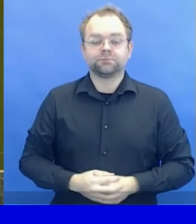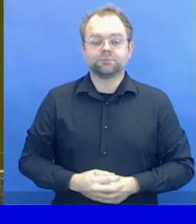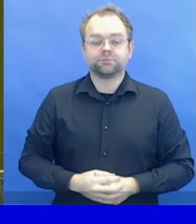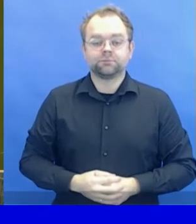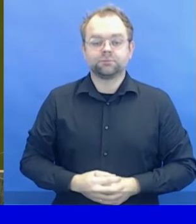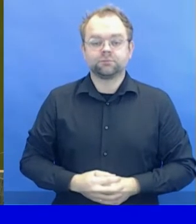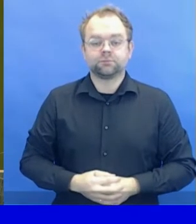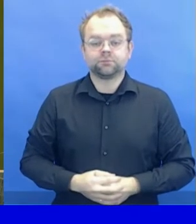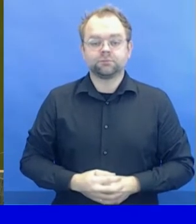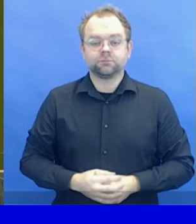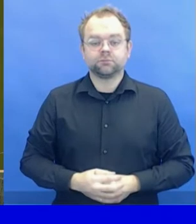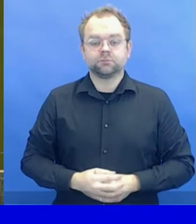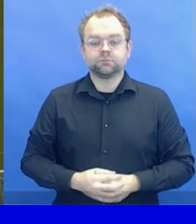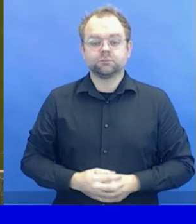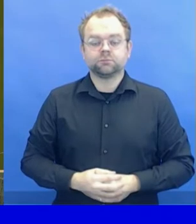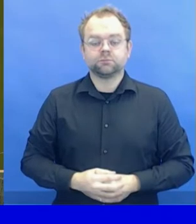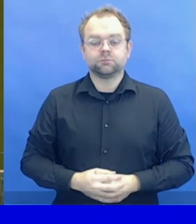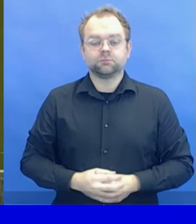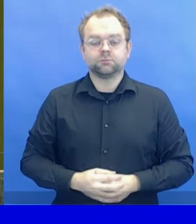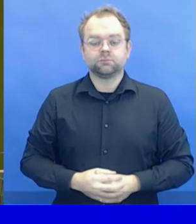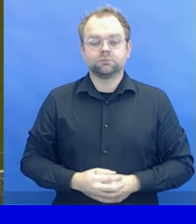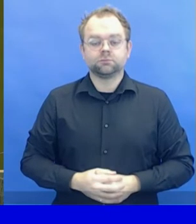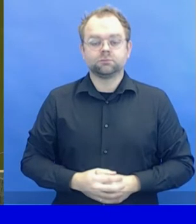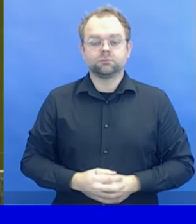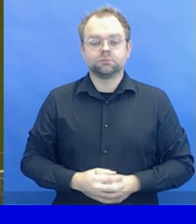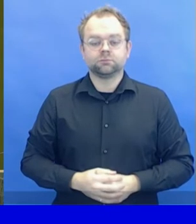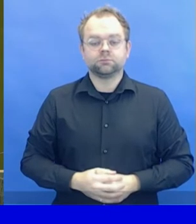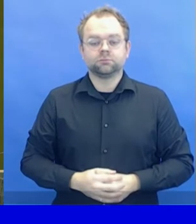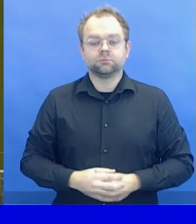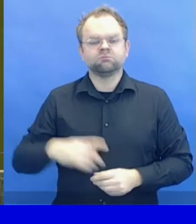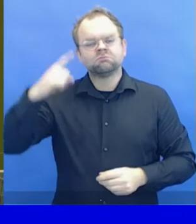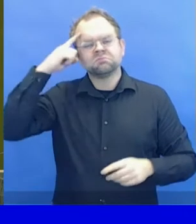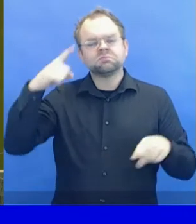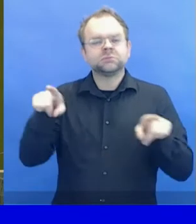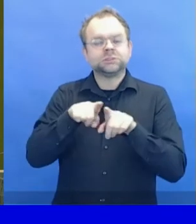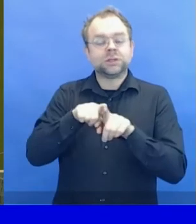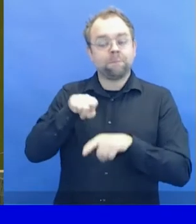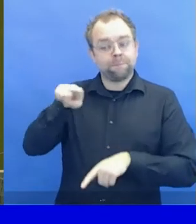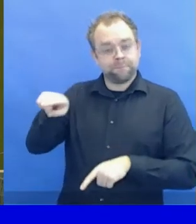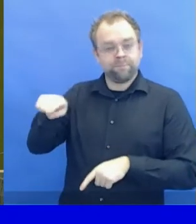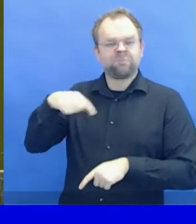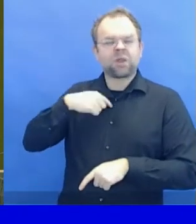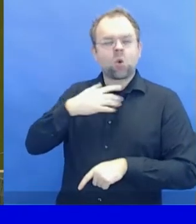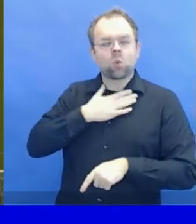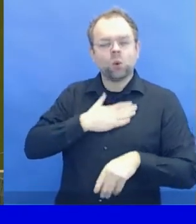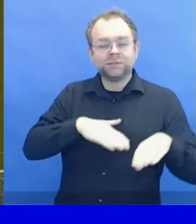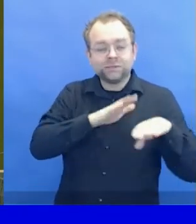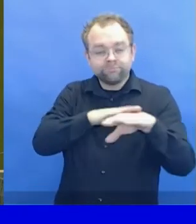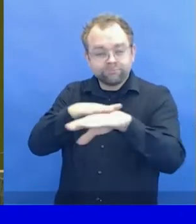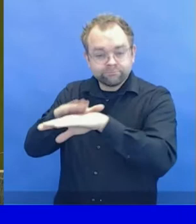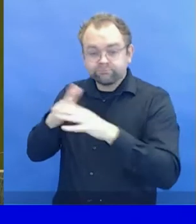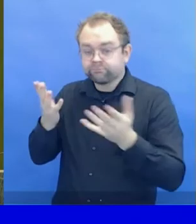on the Rights of Persons with Disabilities, have continued to exercise their mandate